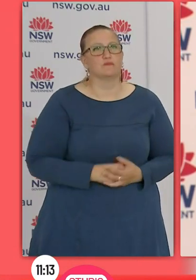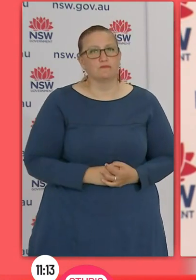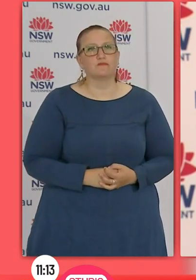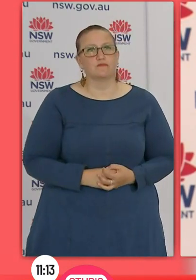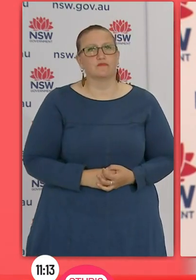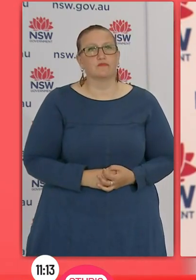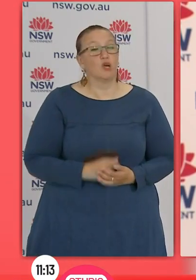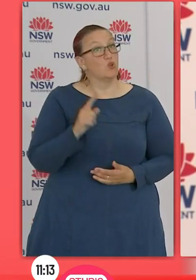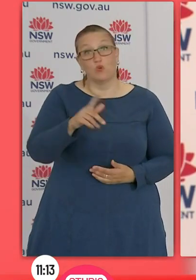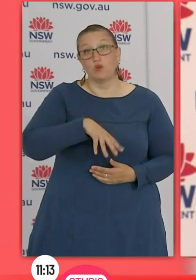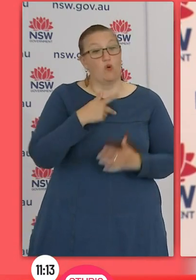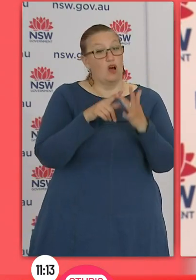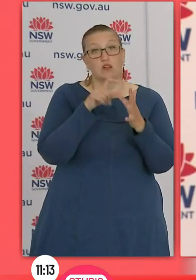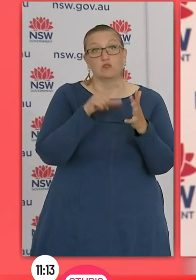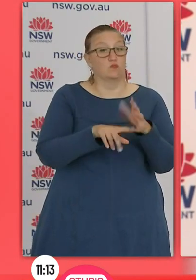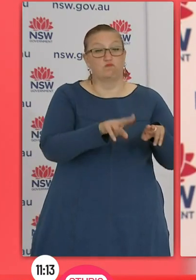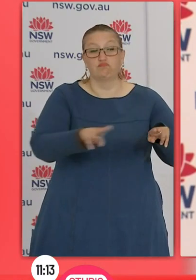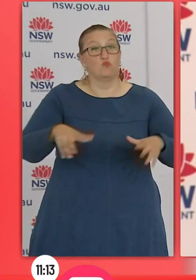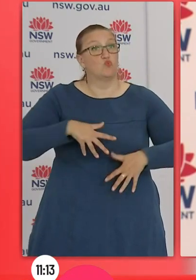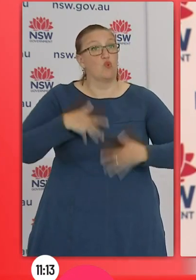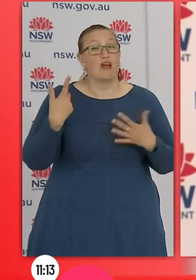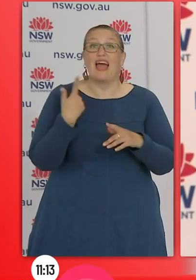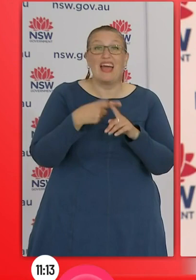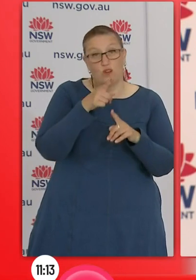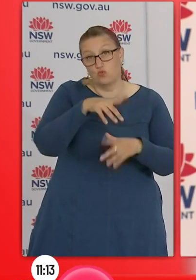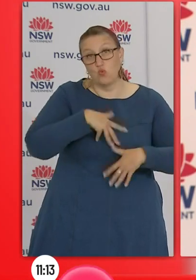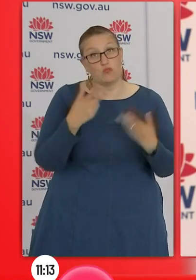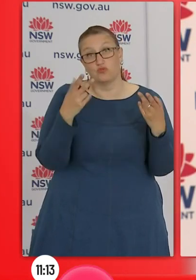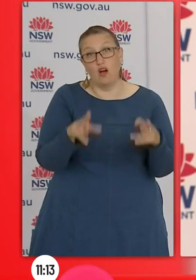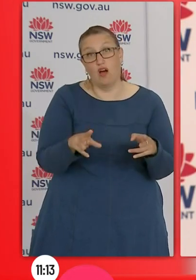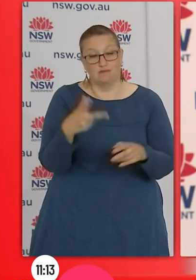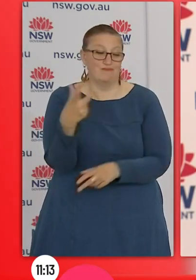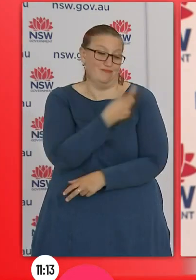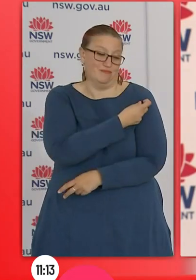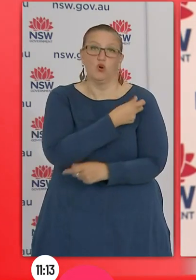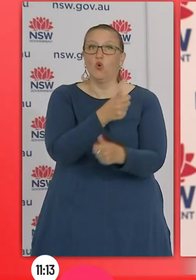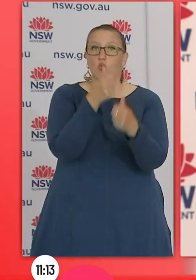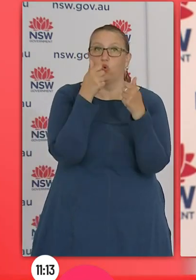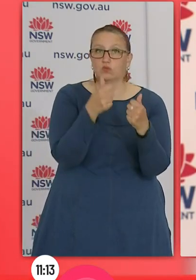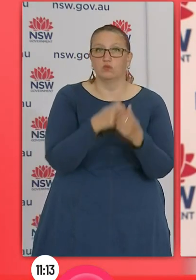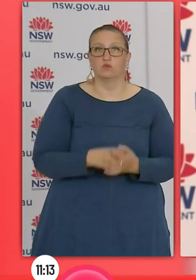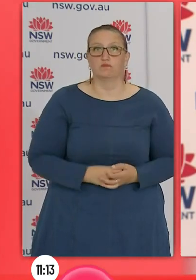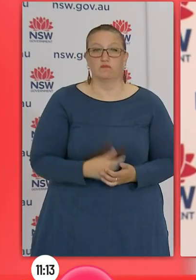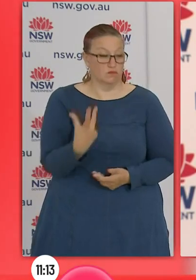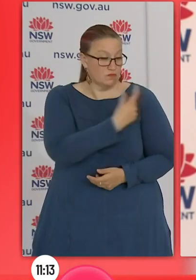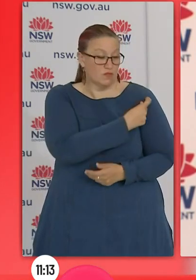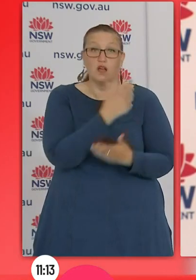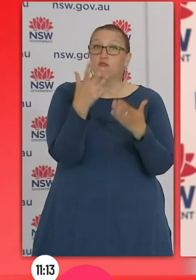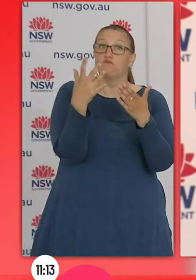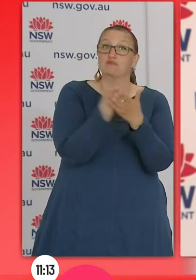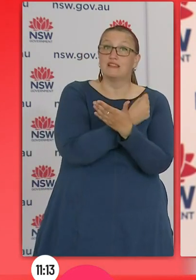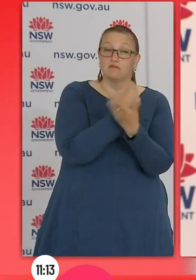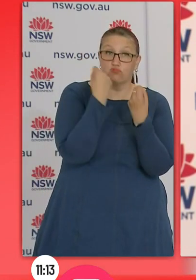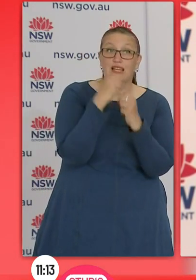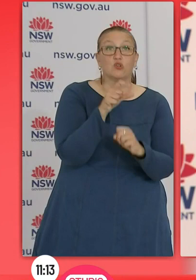units, intensive from death. By vaccination, you protect not only yourself, but your kids,